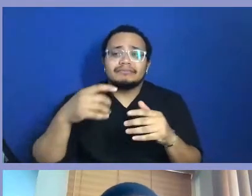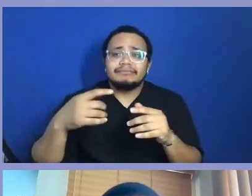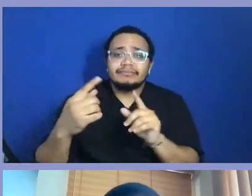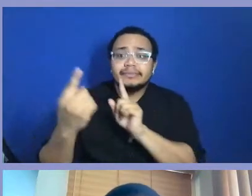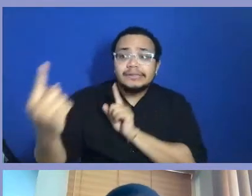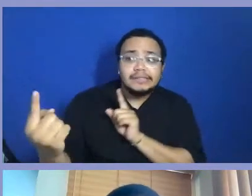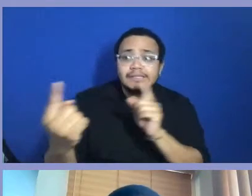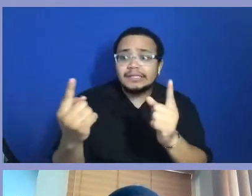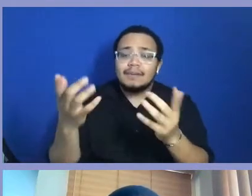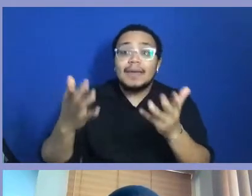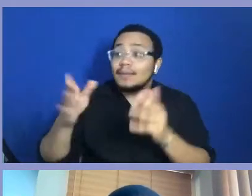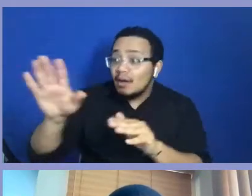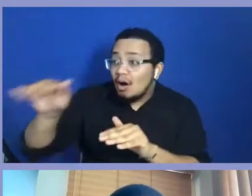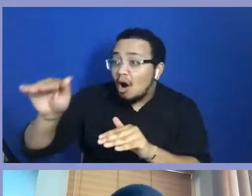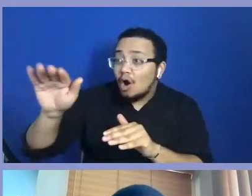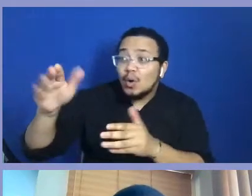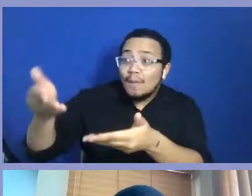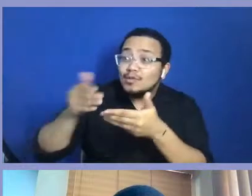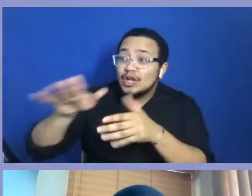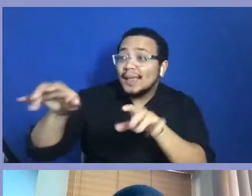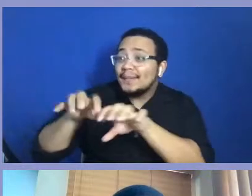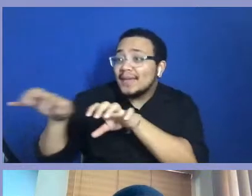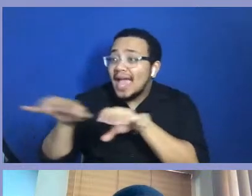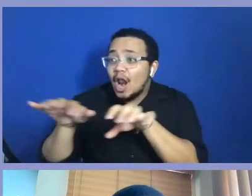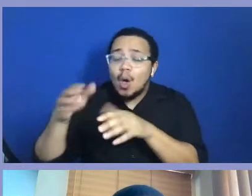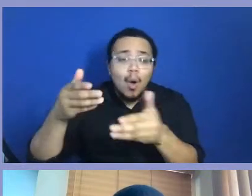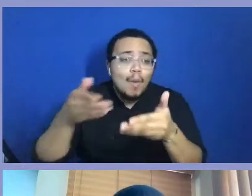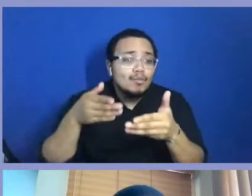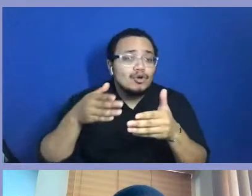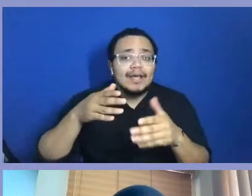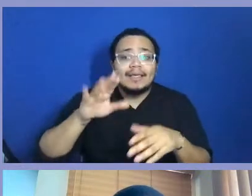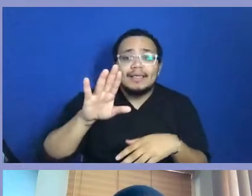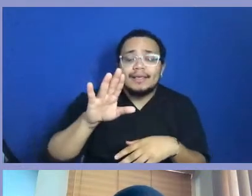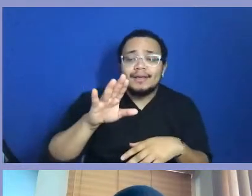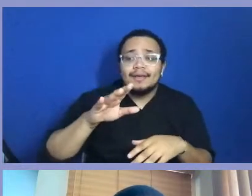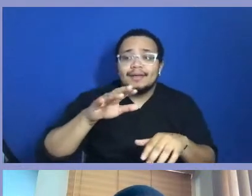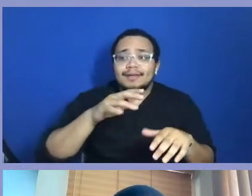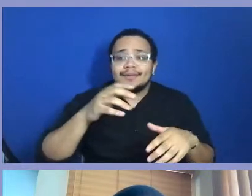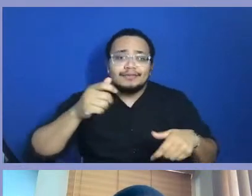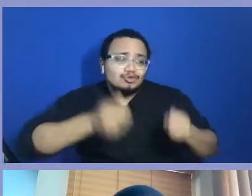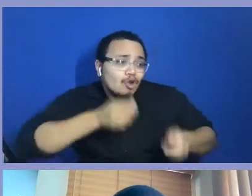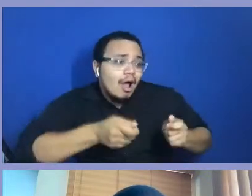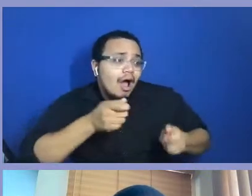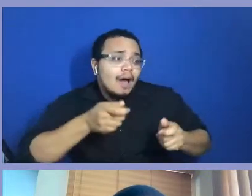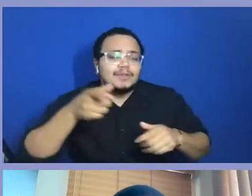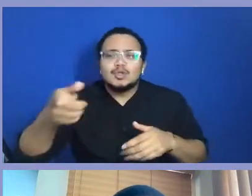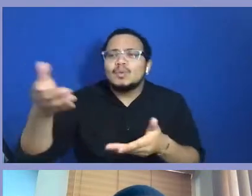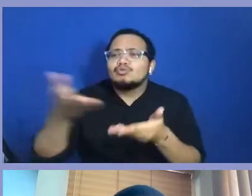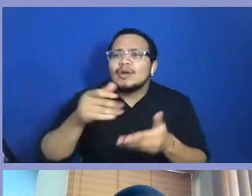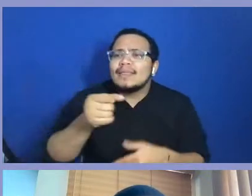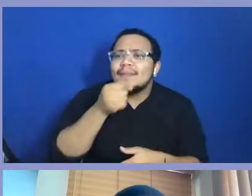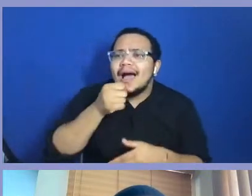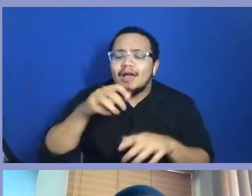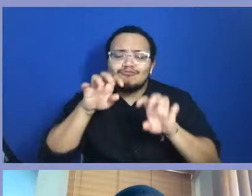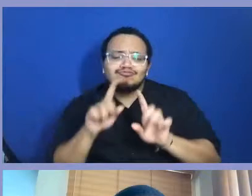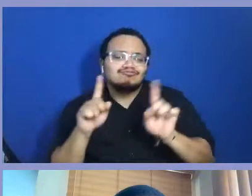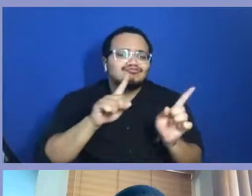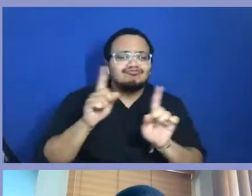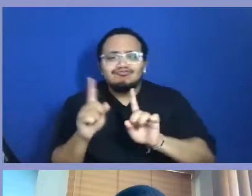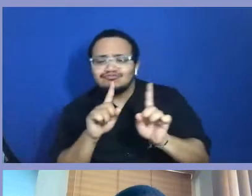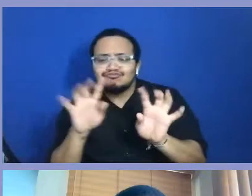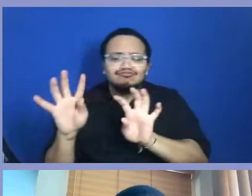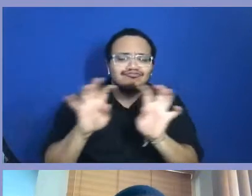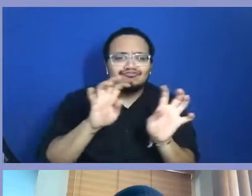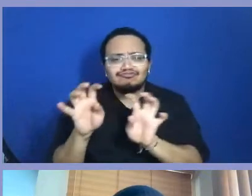keyboard, you bring the drums, you bring the mic so we can do the poetry throwdown. Now, we have to interact like our